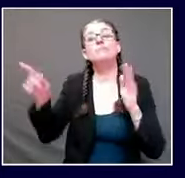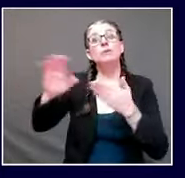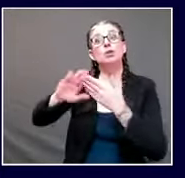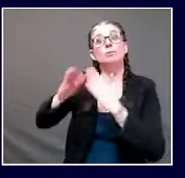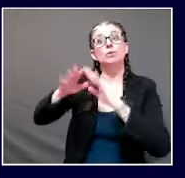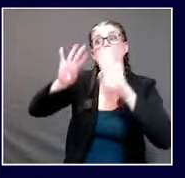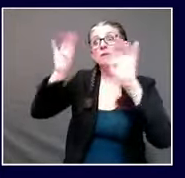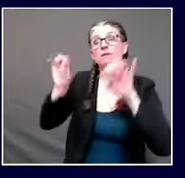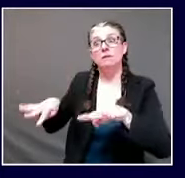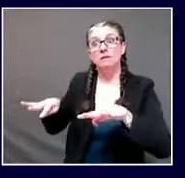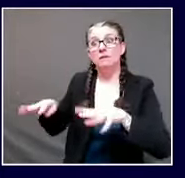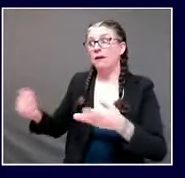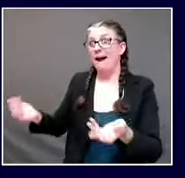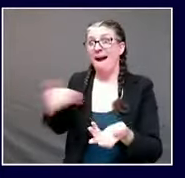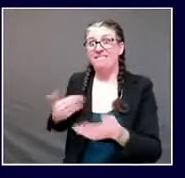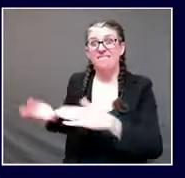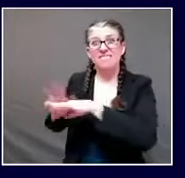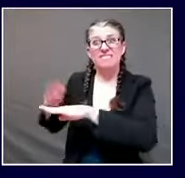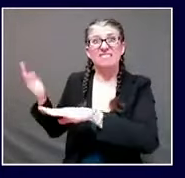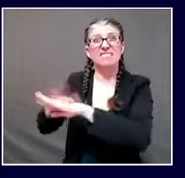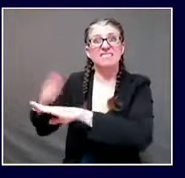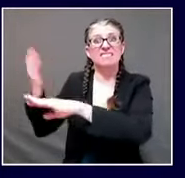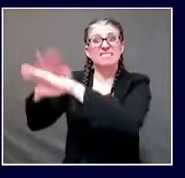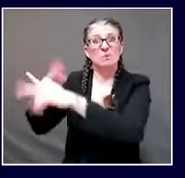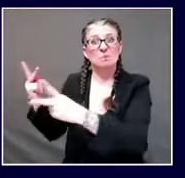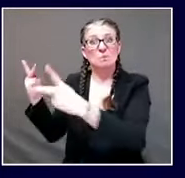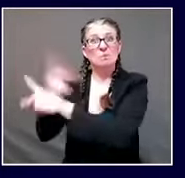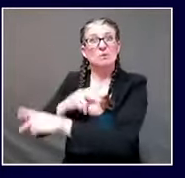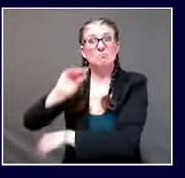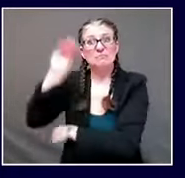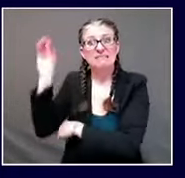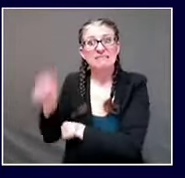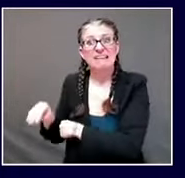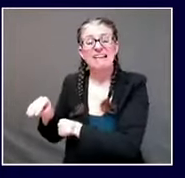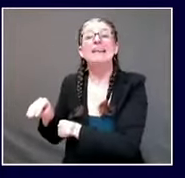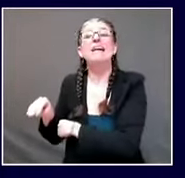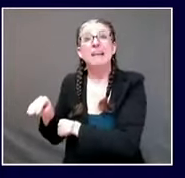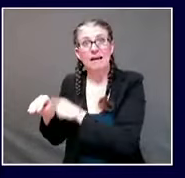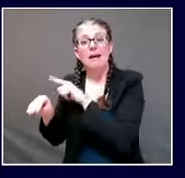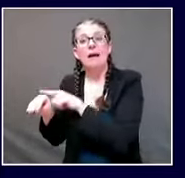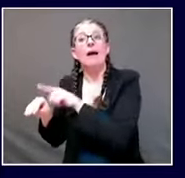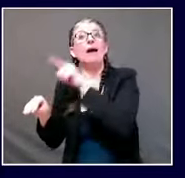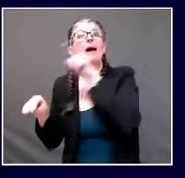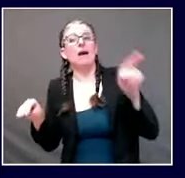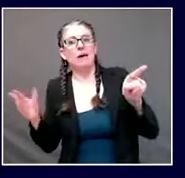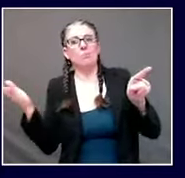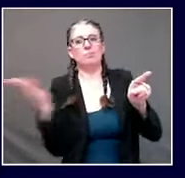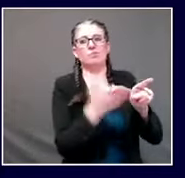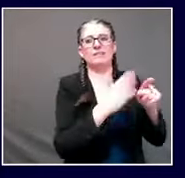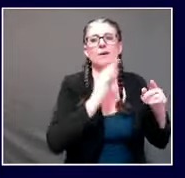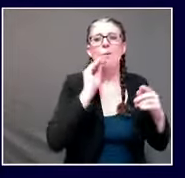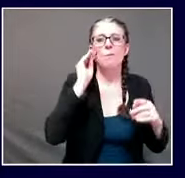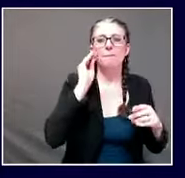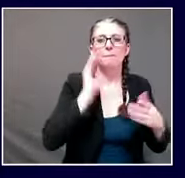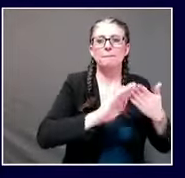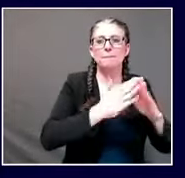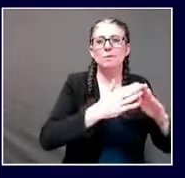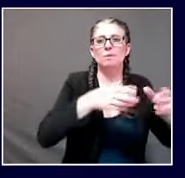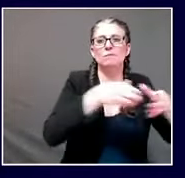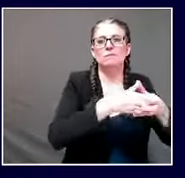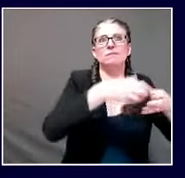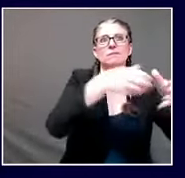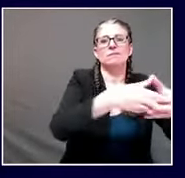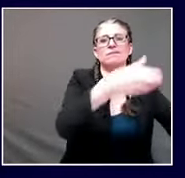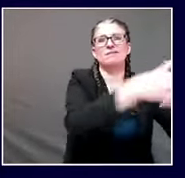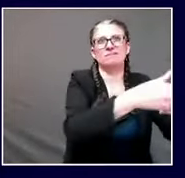other areas of the community more prone to outbreaks it's a cycle and not a discrete linear thing okay